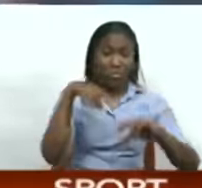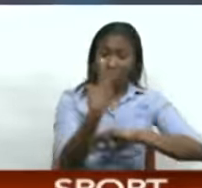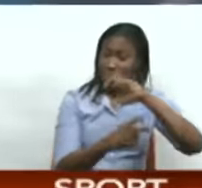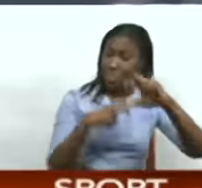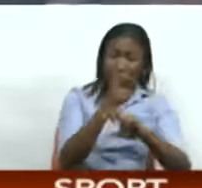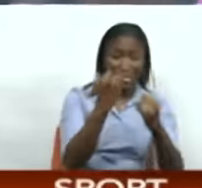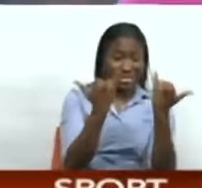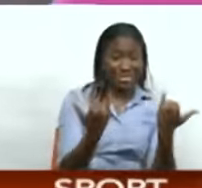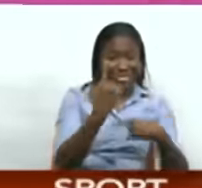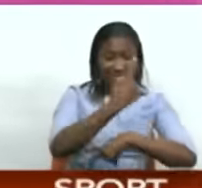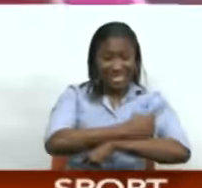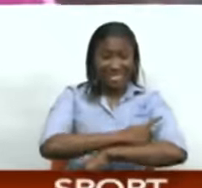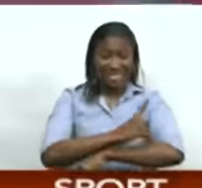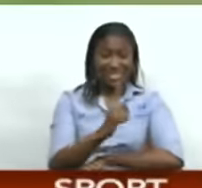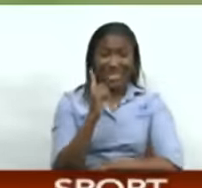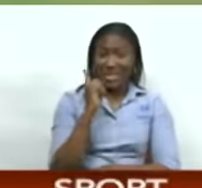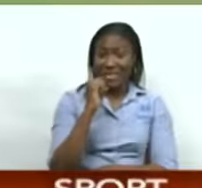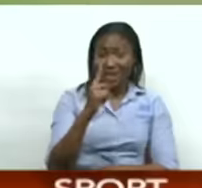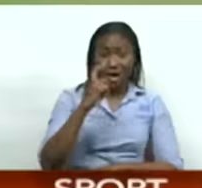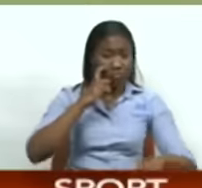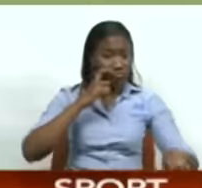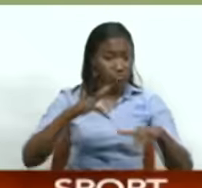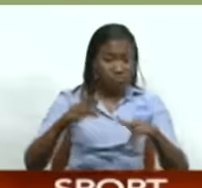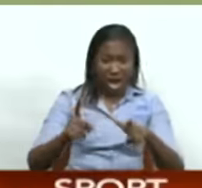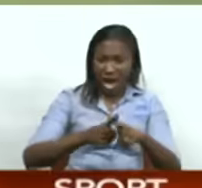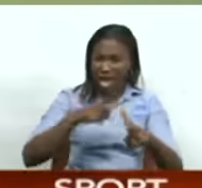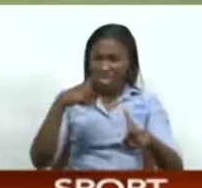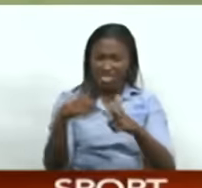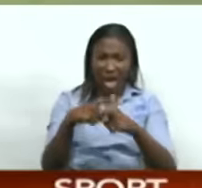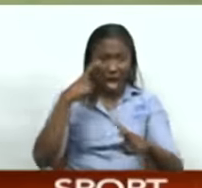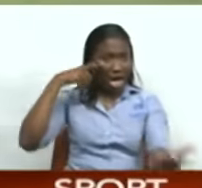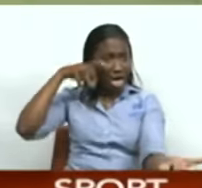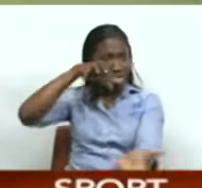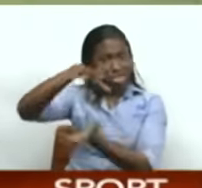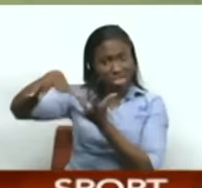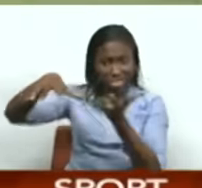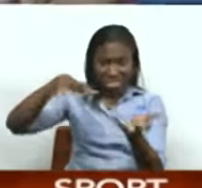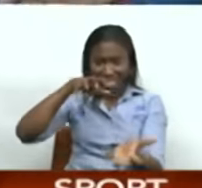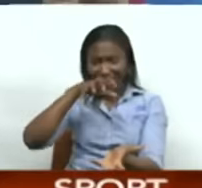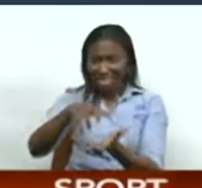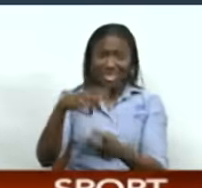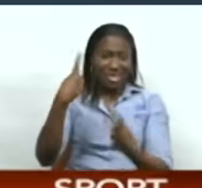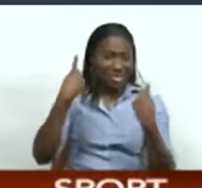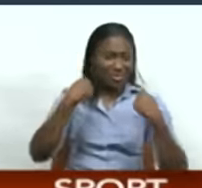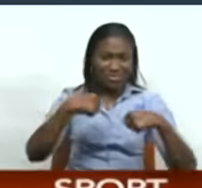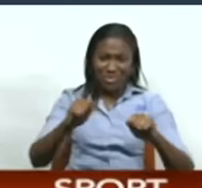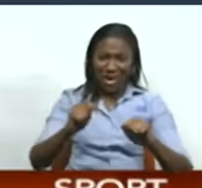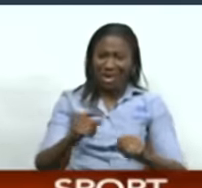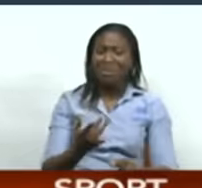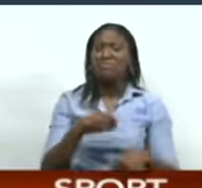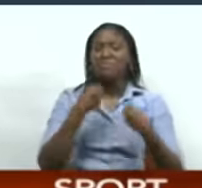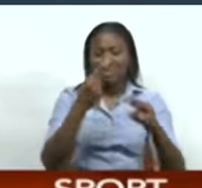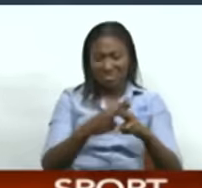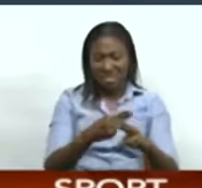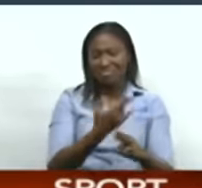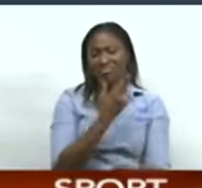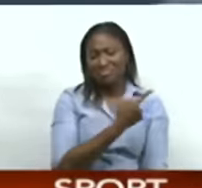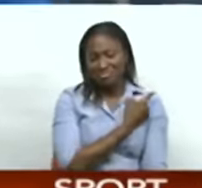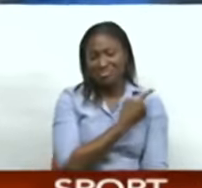At first, confounded, then utterly bamboozled. Futile but a nice parting memory takes tonight's